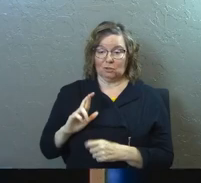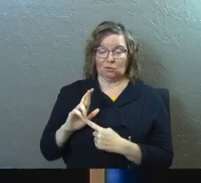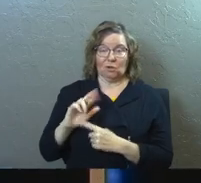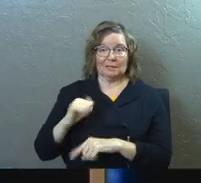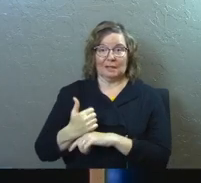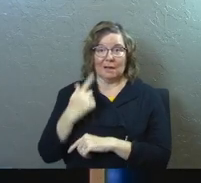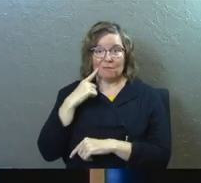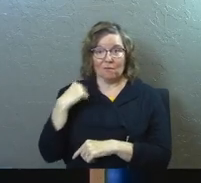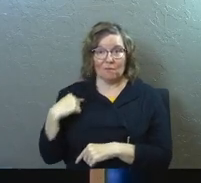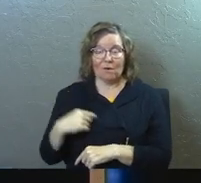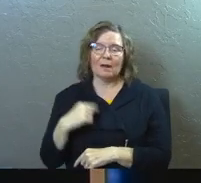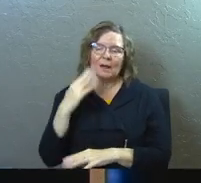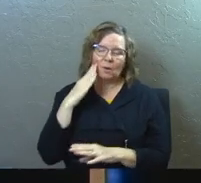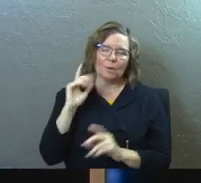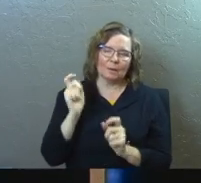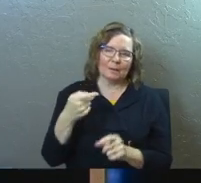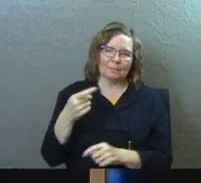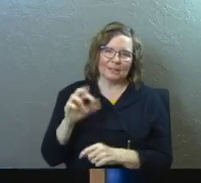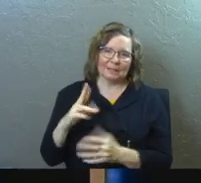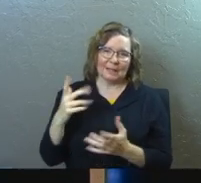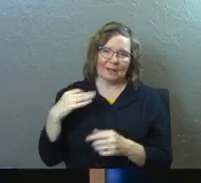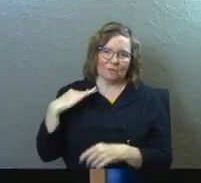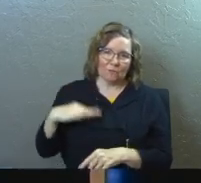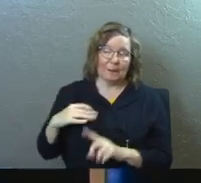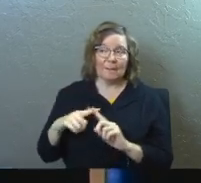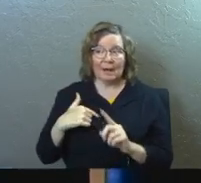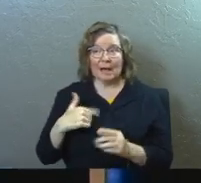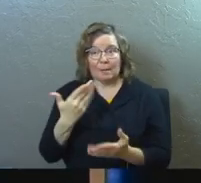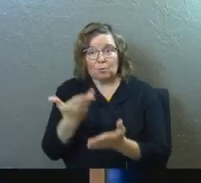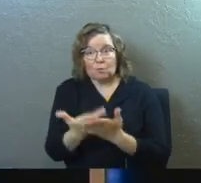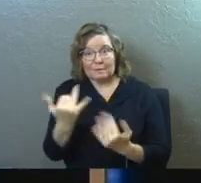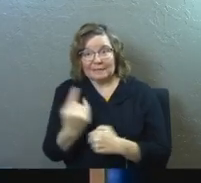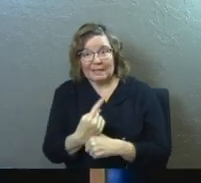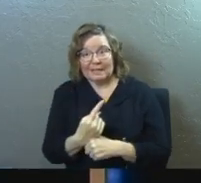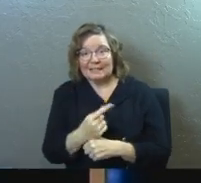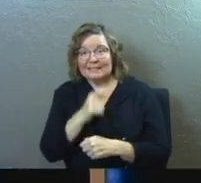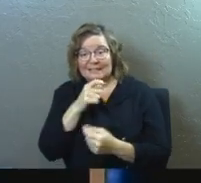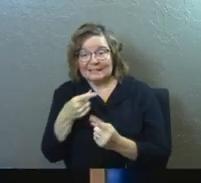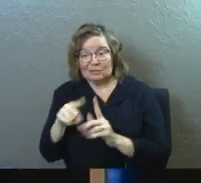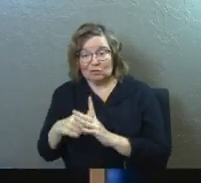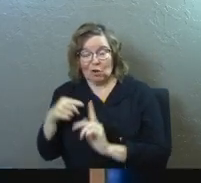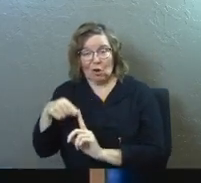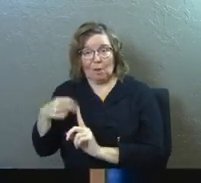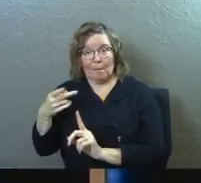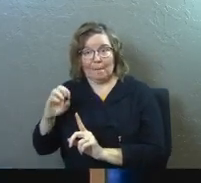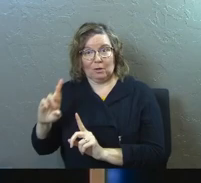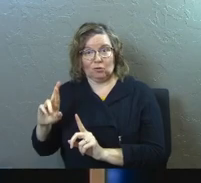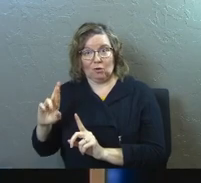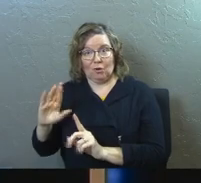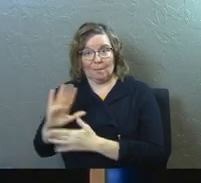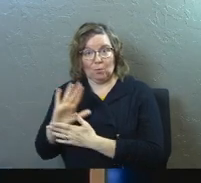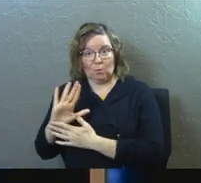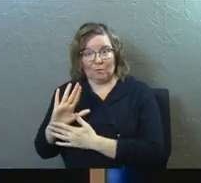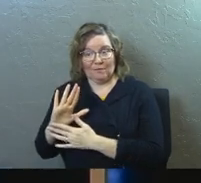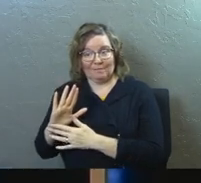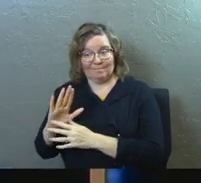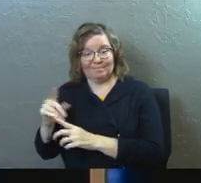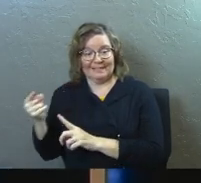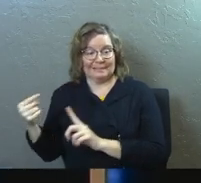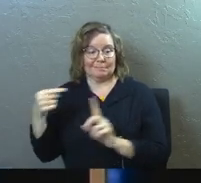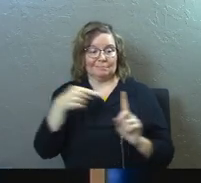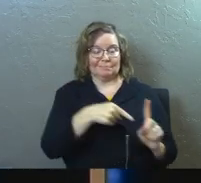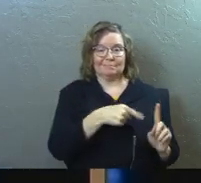out there for us, and I know I'm giving Pixar a lot of credit, but I'm going to prove to you today, it did not come from Pixar. Pixar stole this from the Bible.